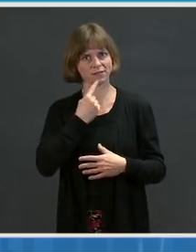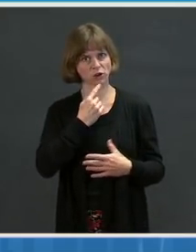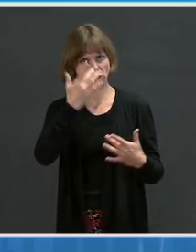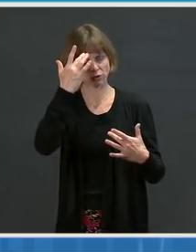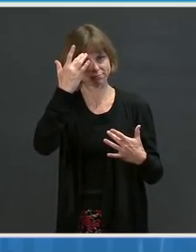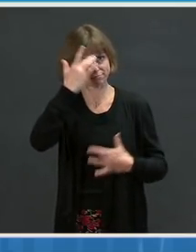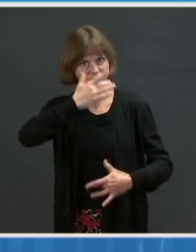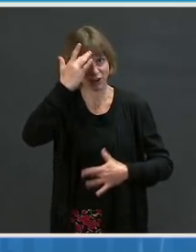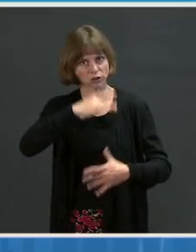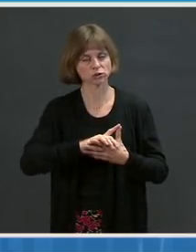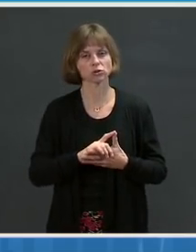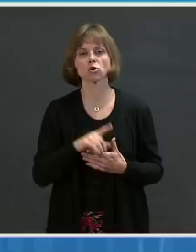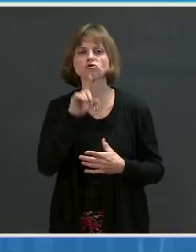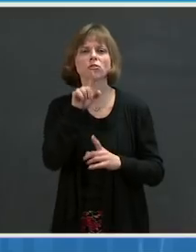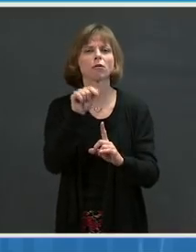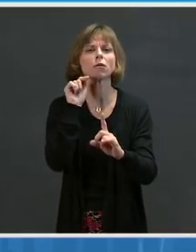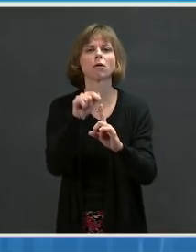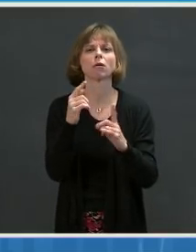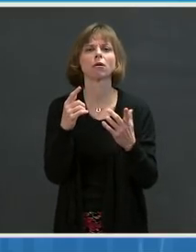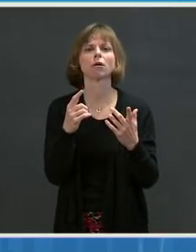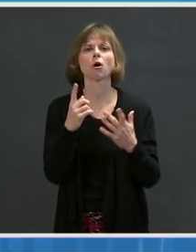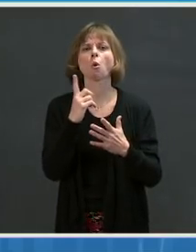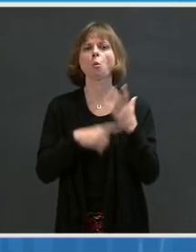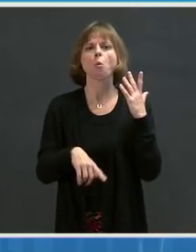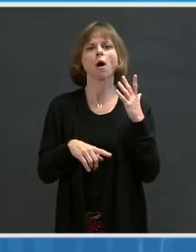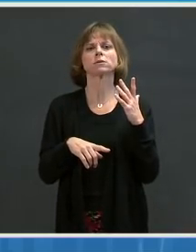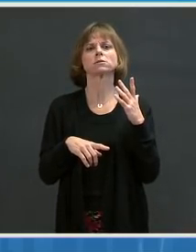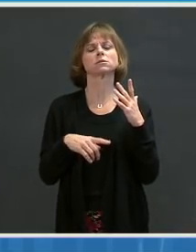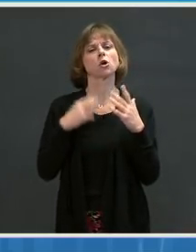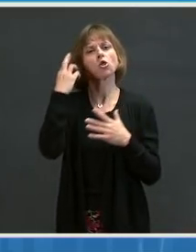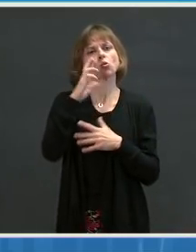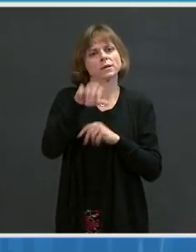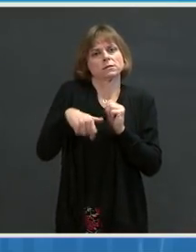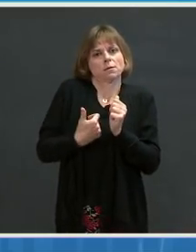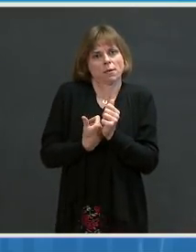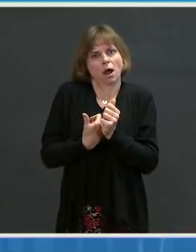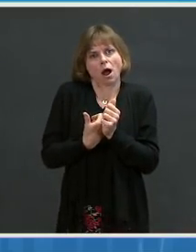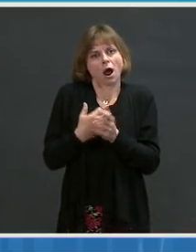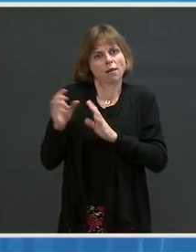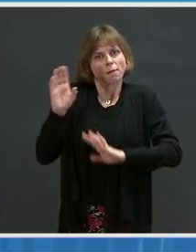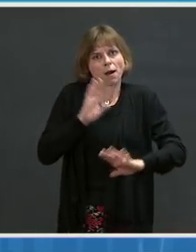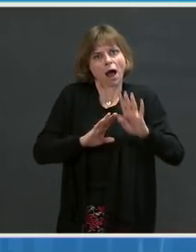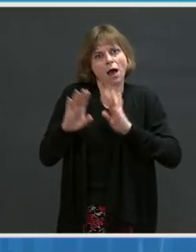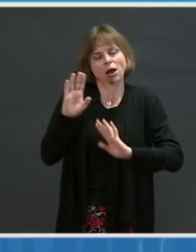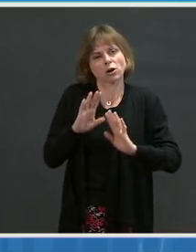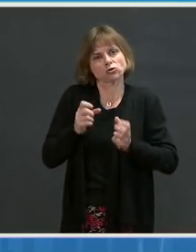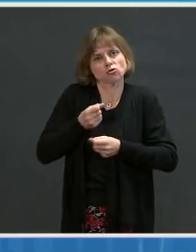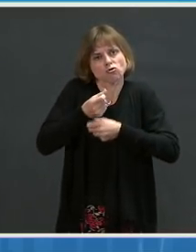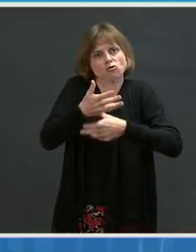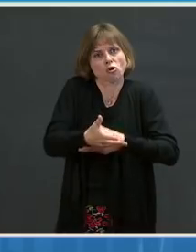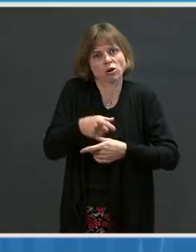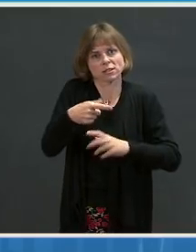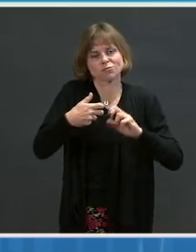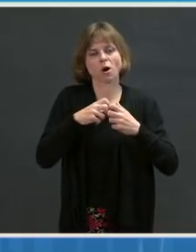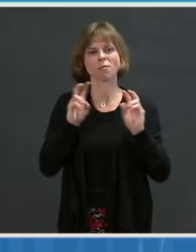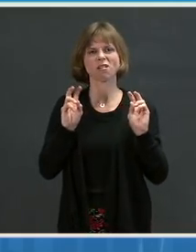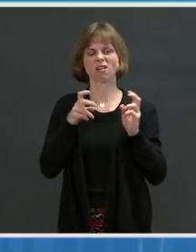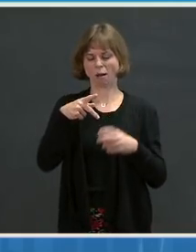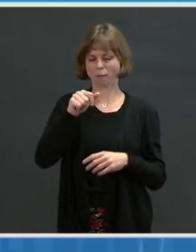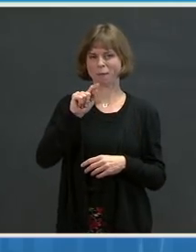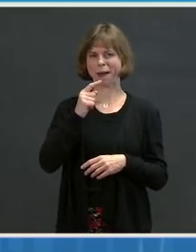what is the underlying biological cause of these prolonged symptoms? We refer to that as pathogenesis.